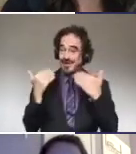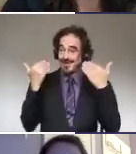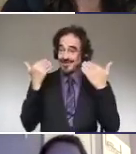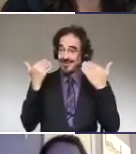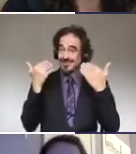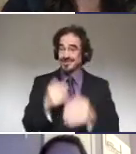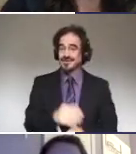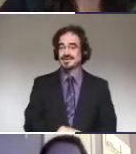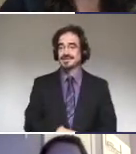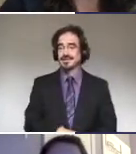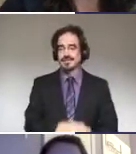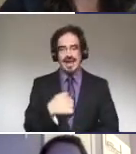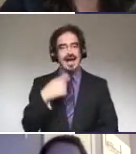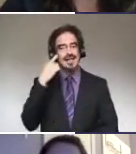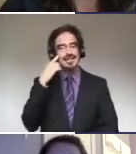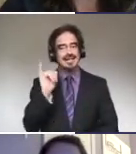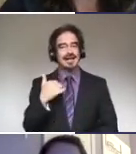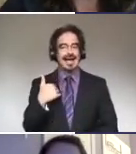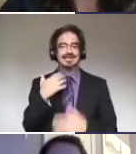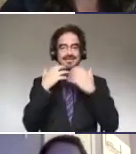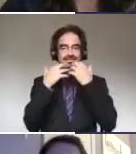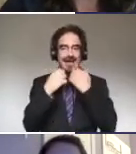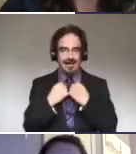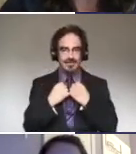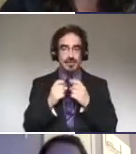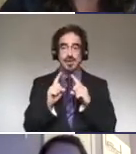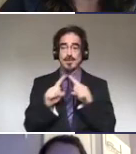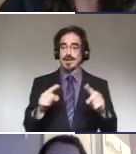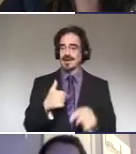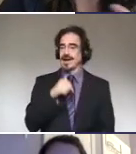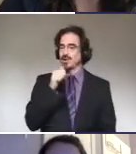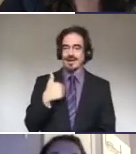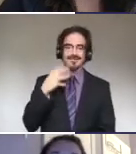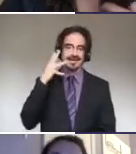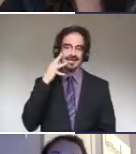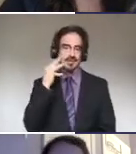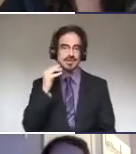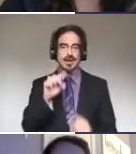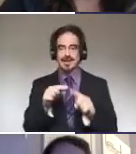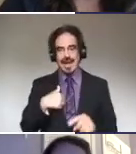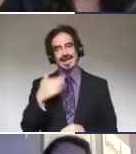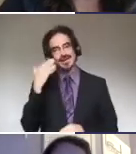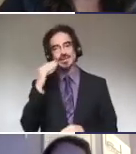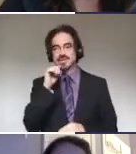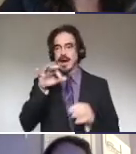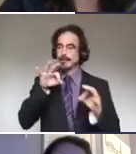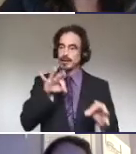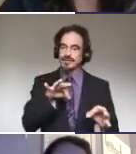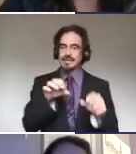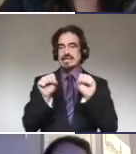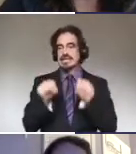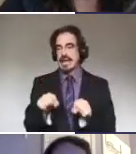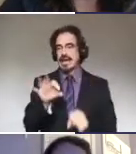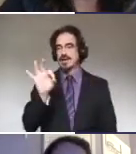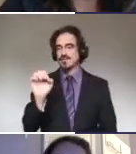I think it has its own value, but I don't have any experience. I just know I've heard it's not perfect. It can fog up. It's a